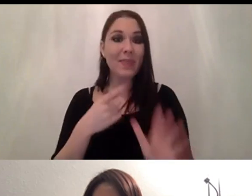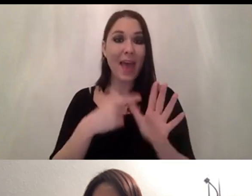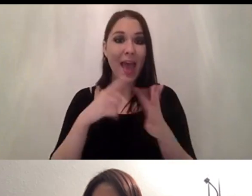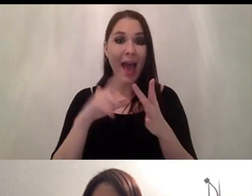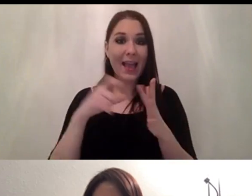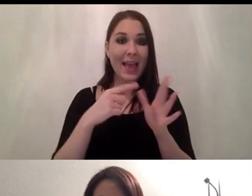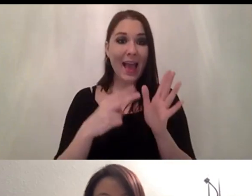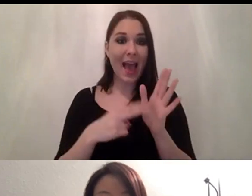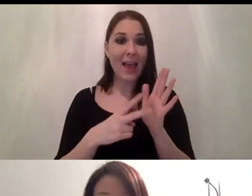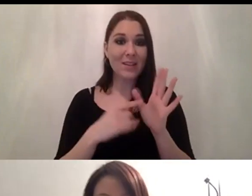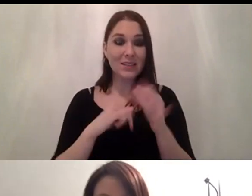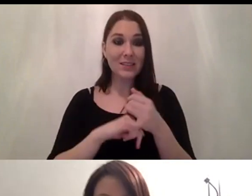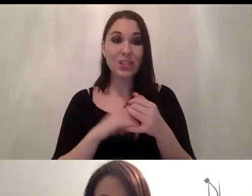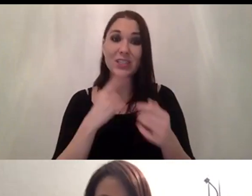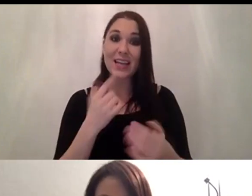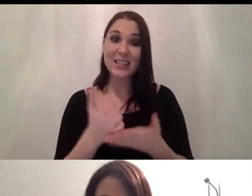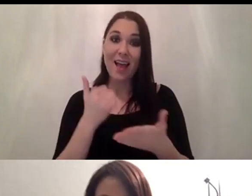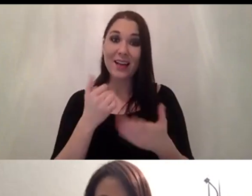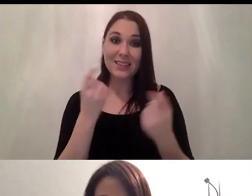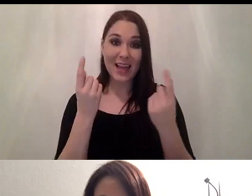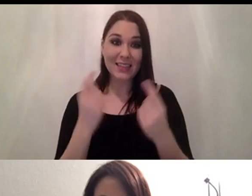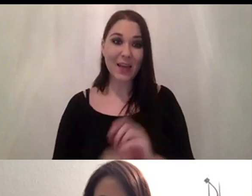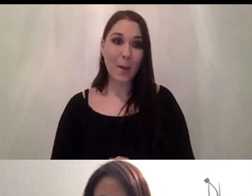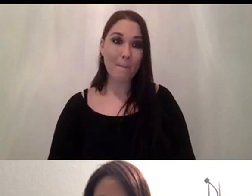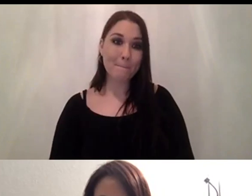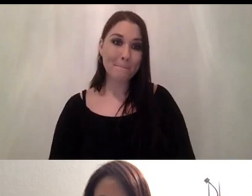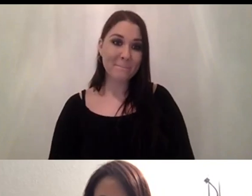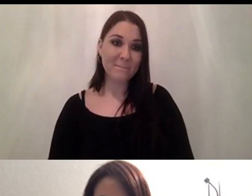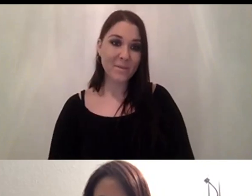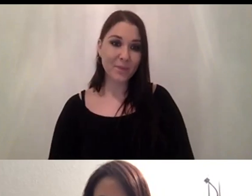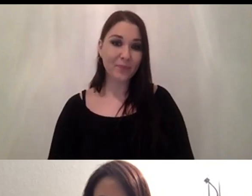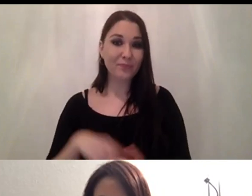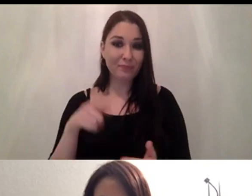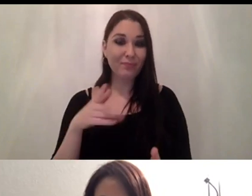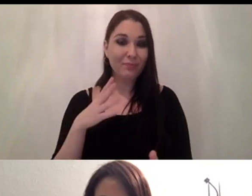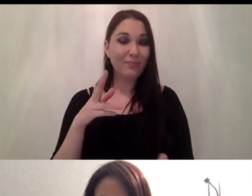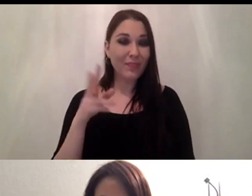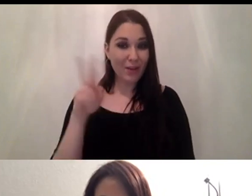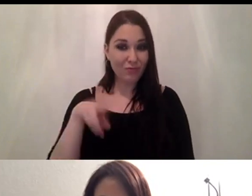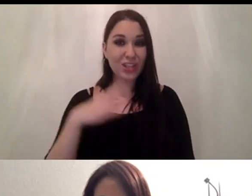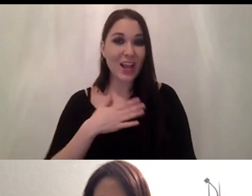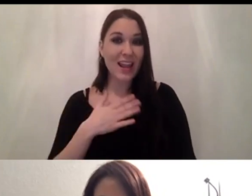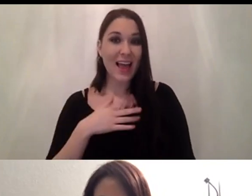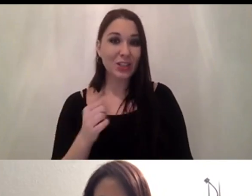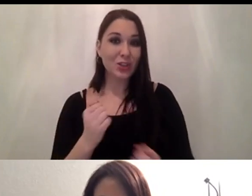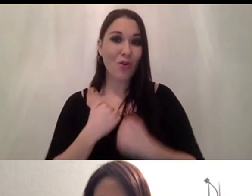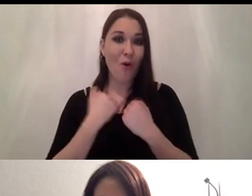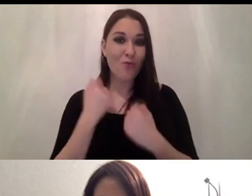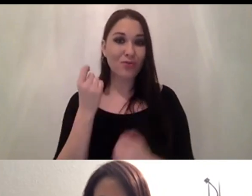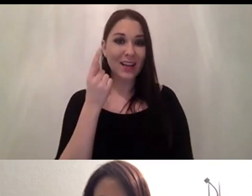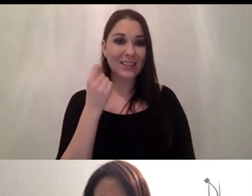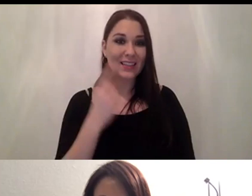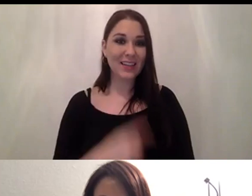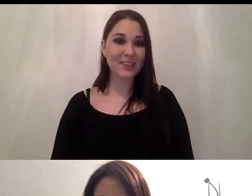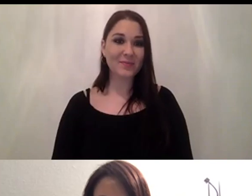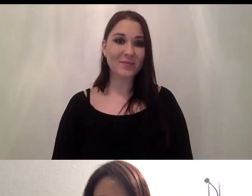she thinks it's an excellent idea okay i'm glad that i'm glad that you like your own idea that's very good uh no i actually